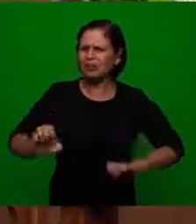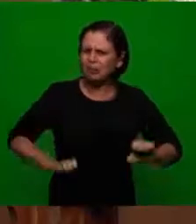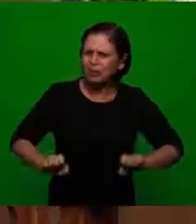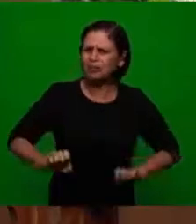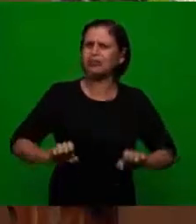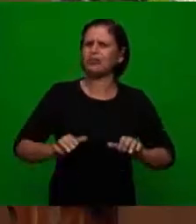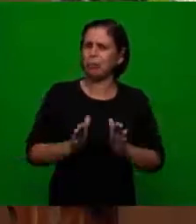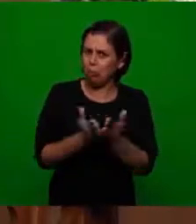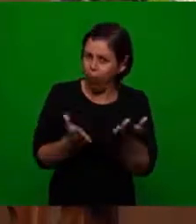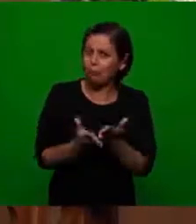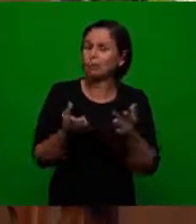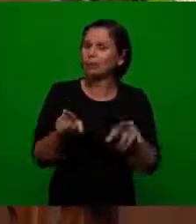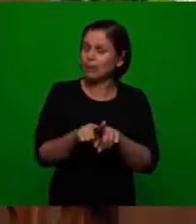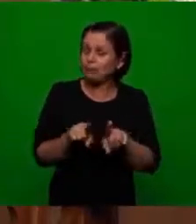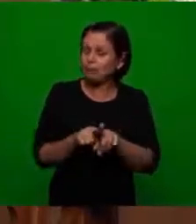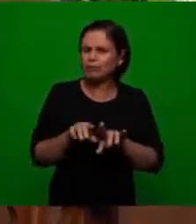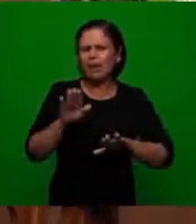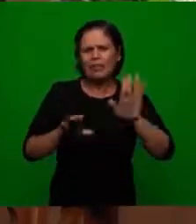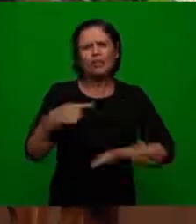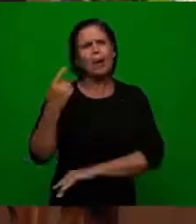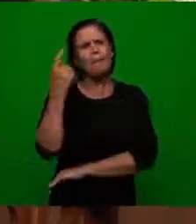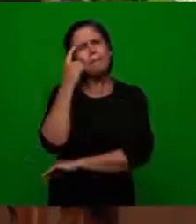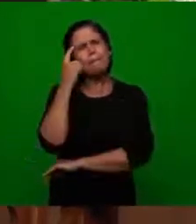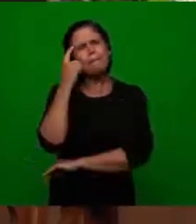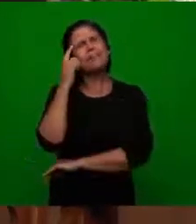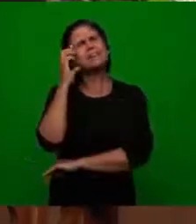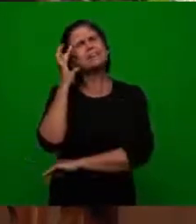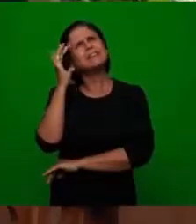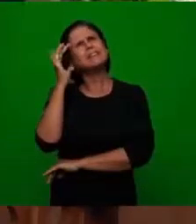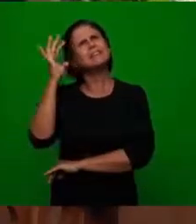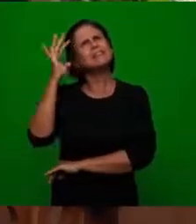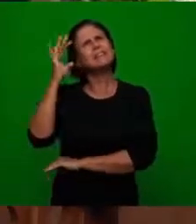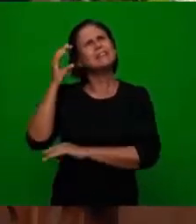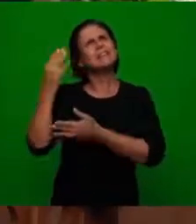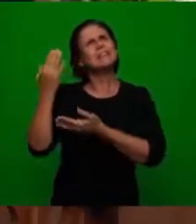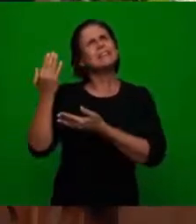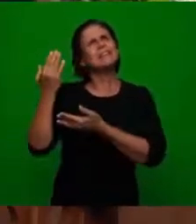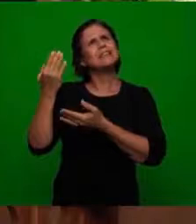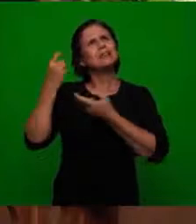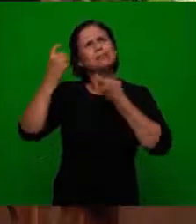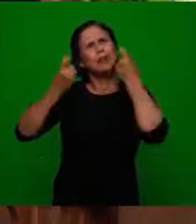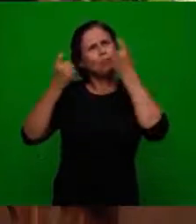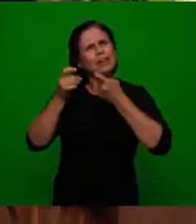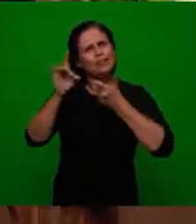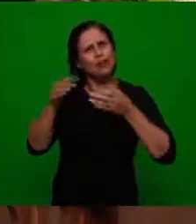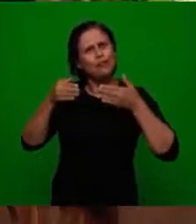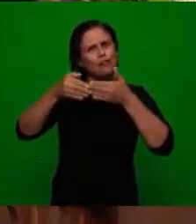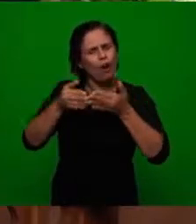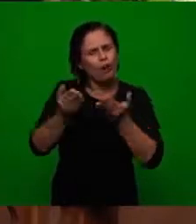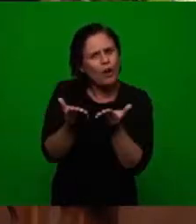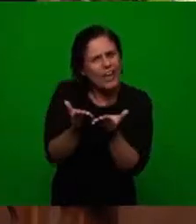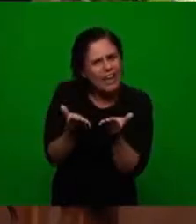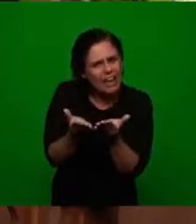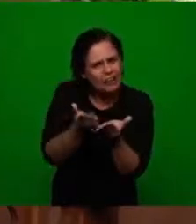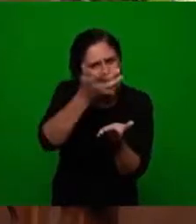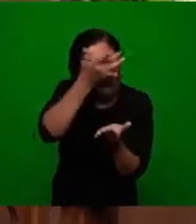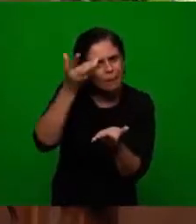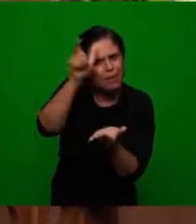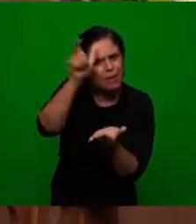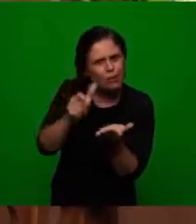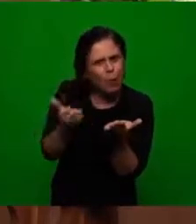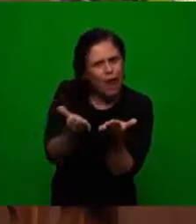and sometimes they think that the concern was only against the Christians Jesus